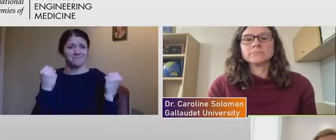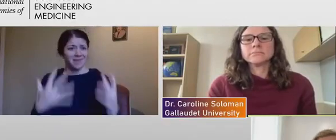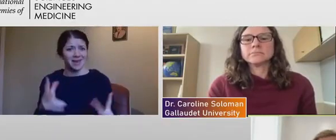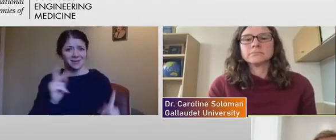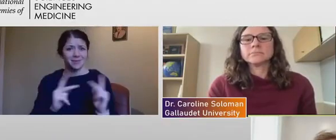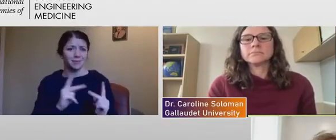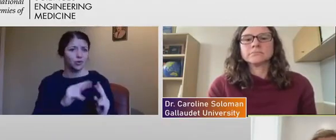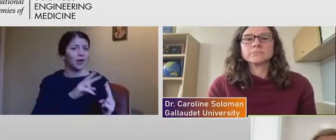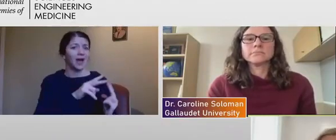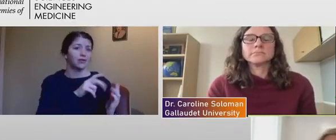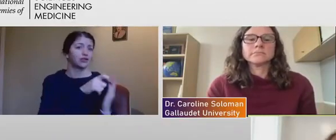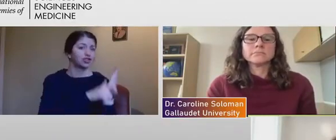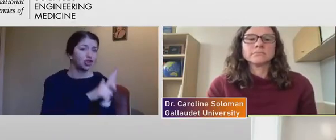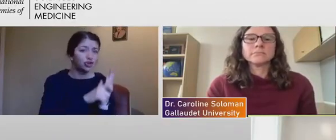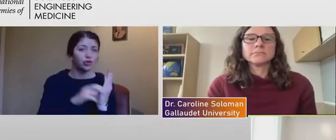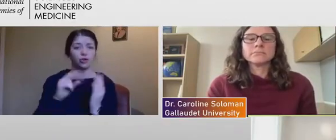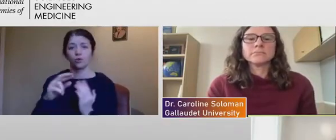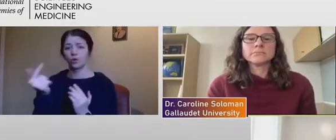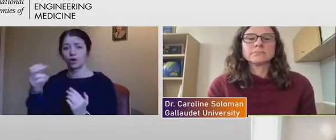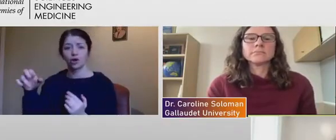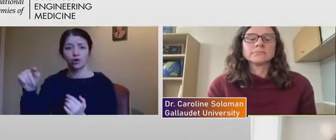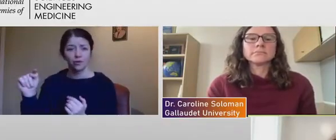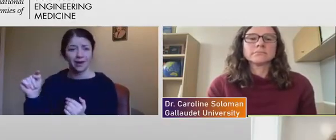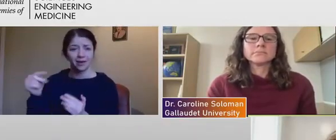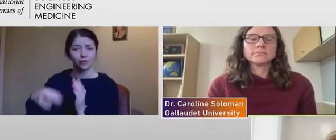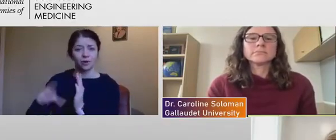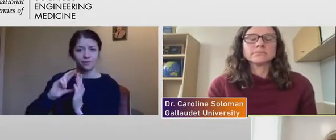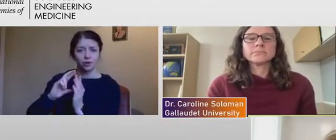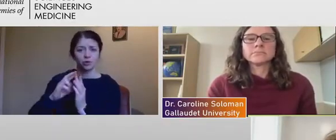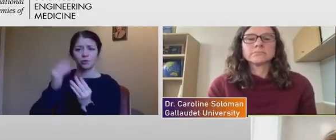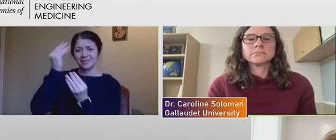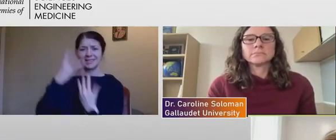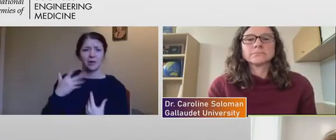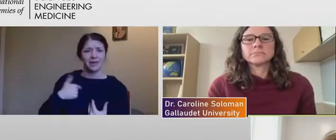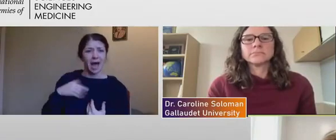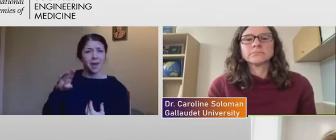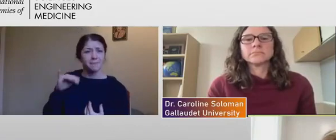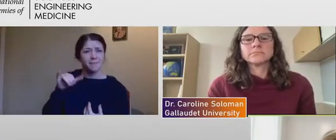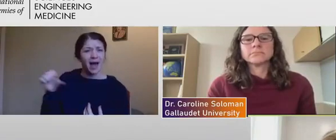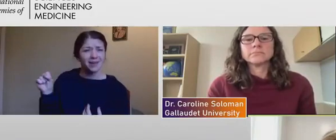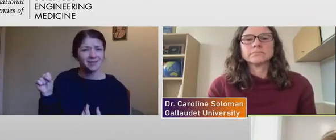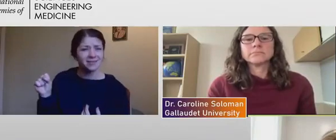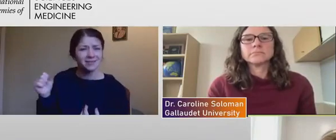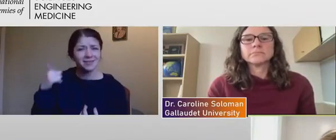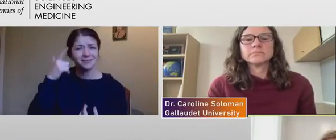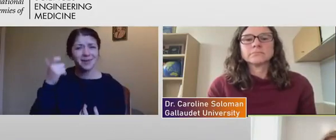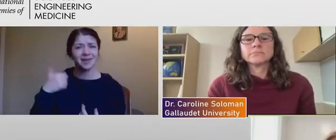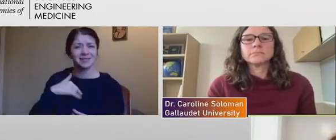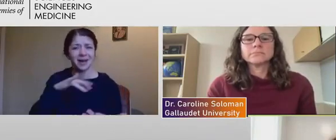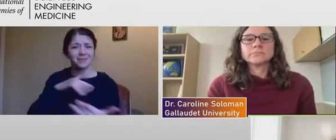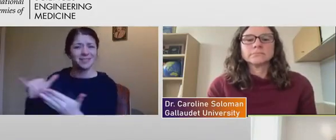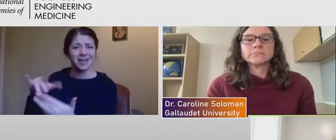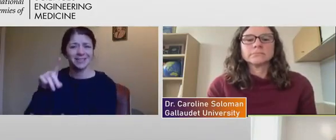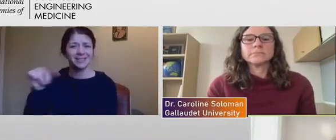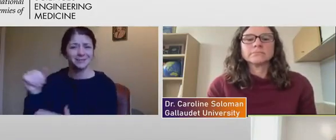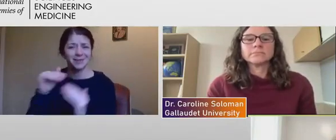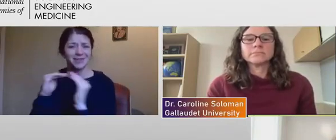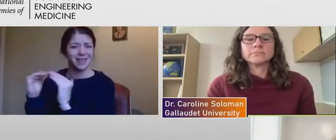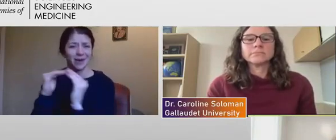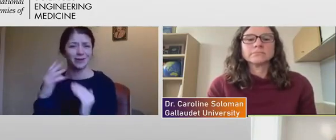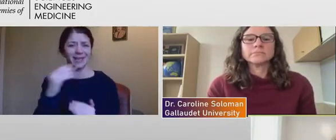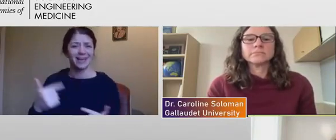or on grant reviews that I'm biased because I am studying disability inequities and I myself have a disability.